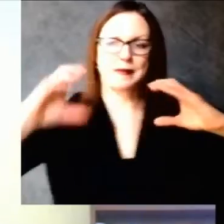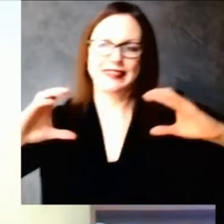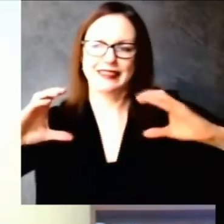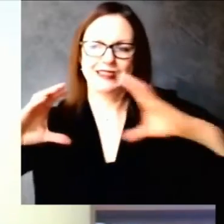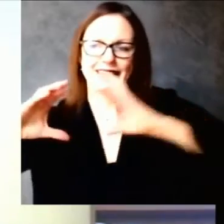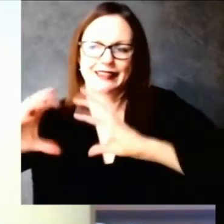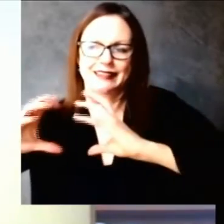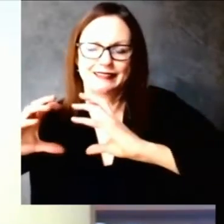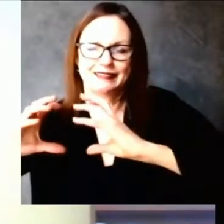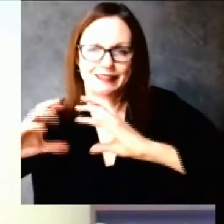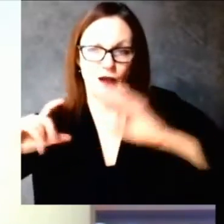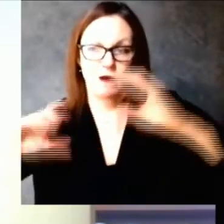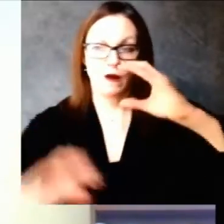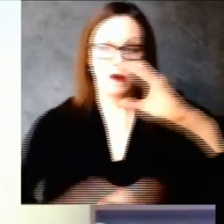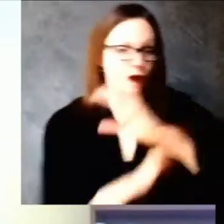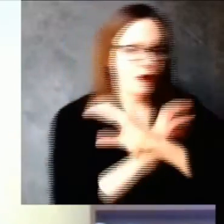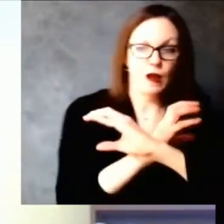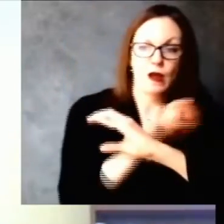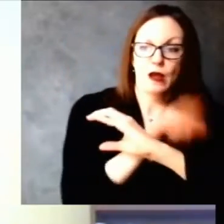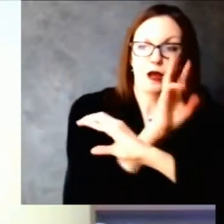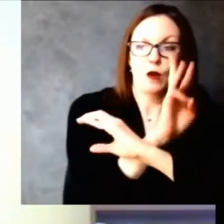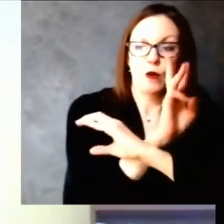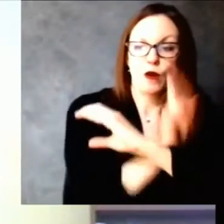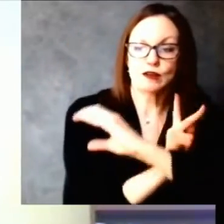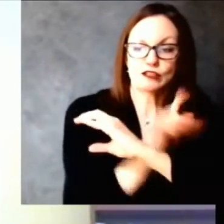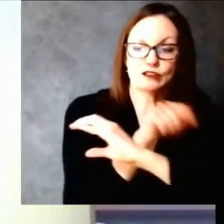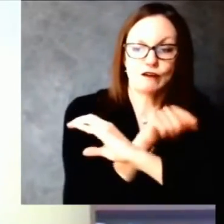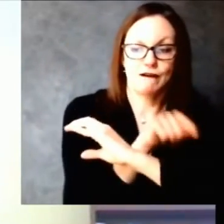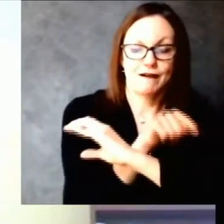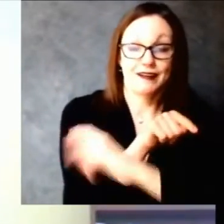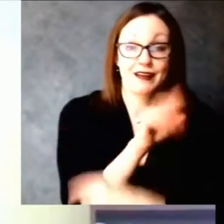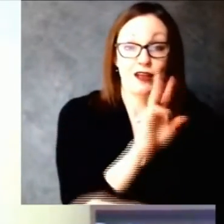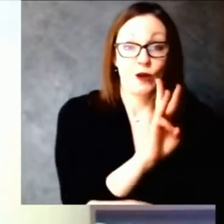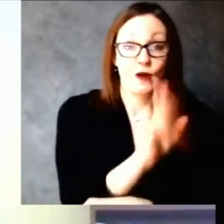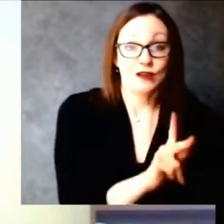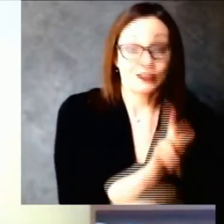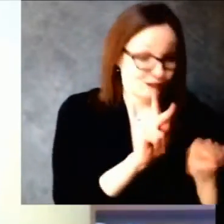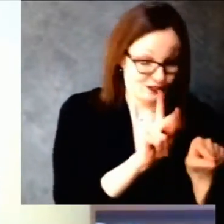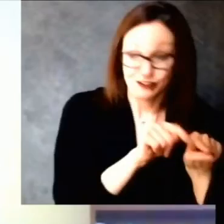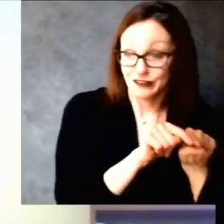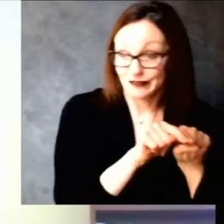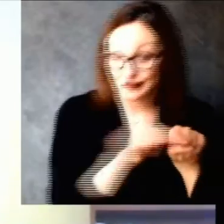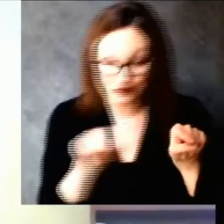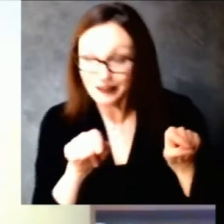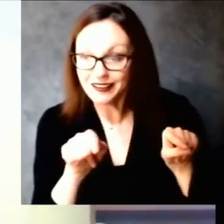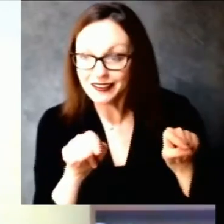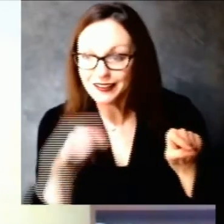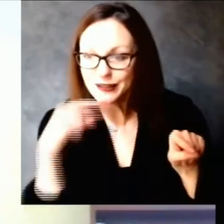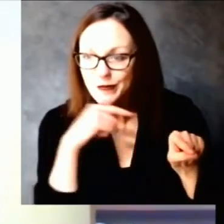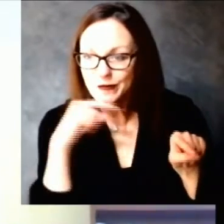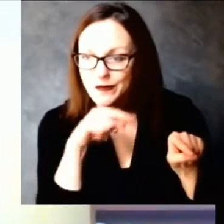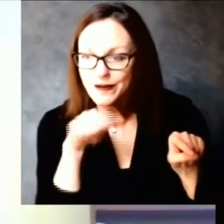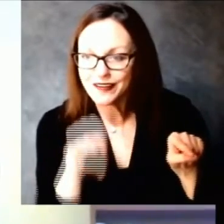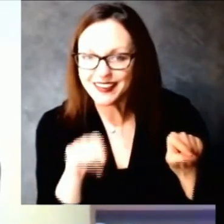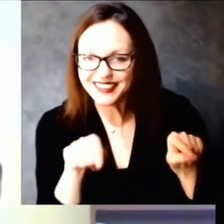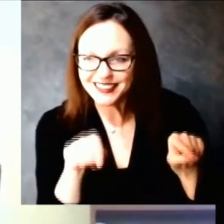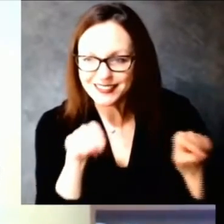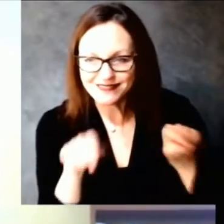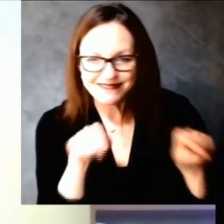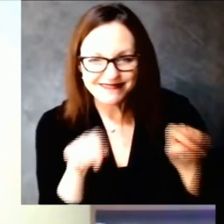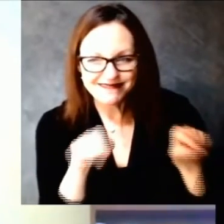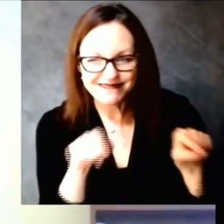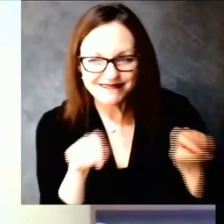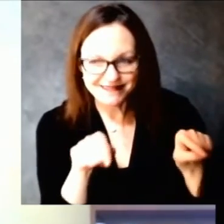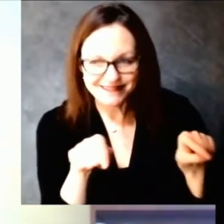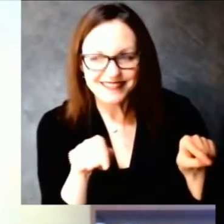geographically may have a higher percentage of the healthcare workers who work in dane county who actually live in dane county and